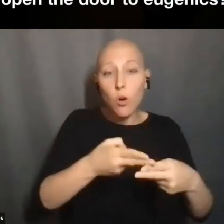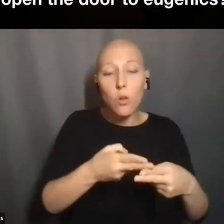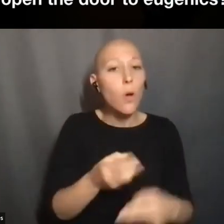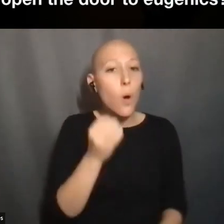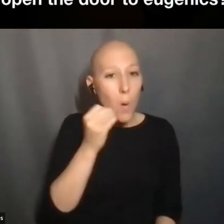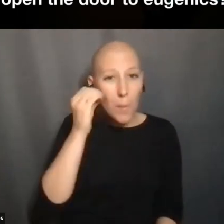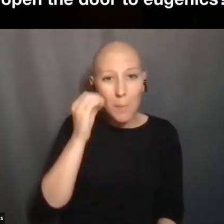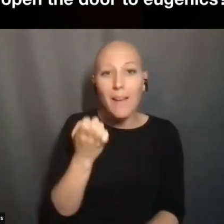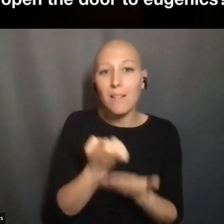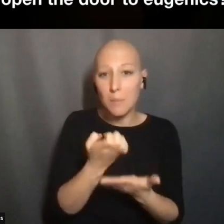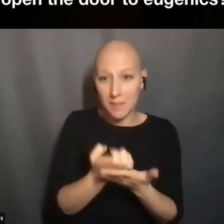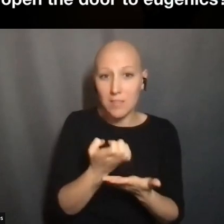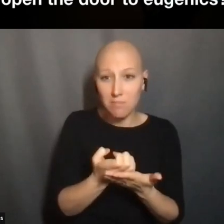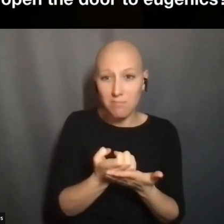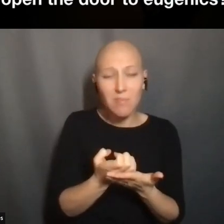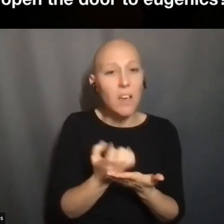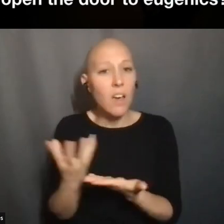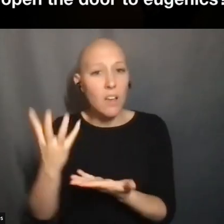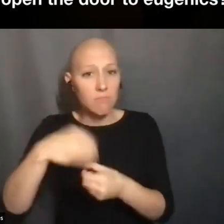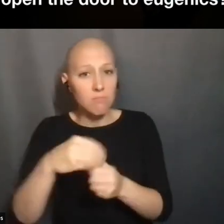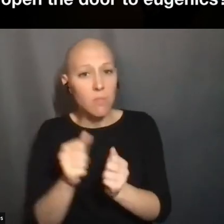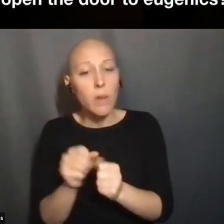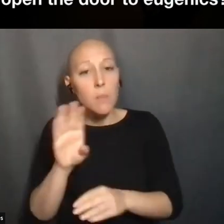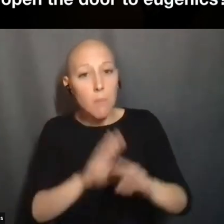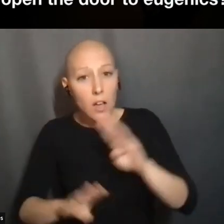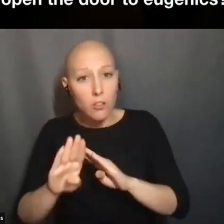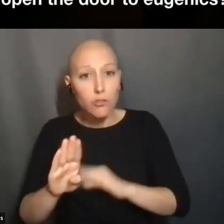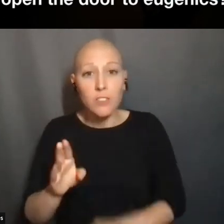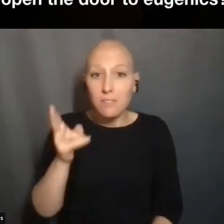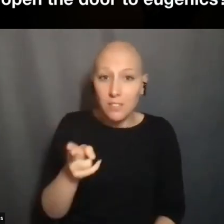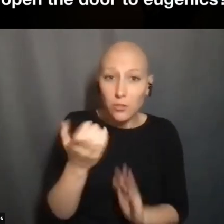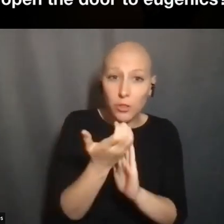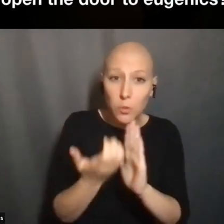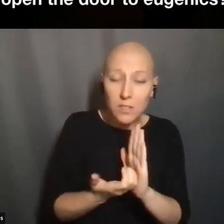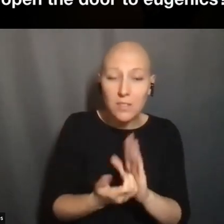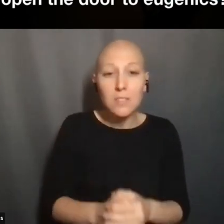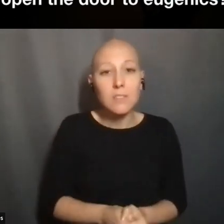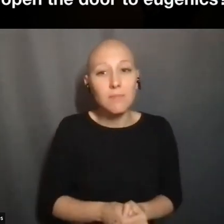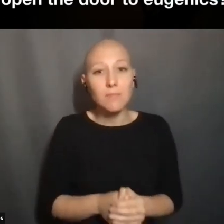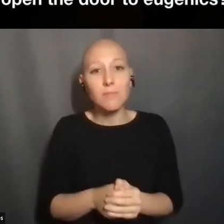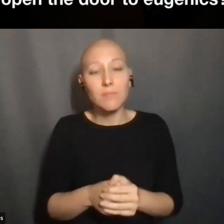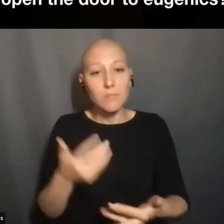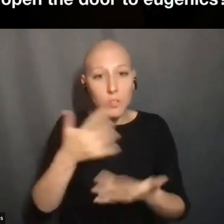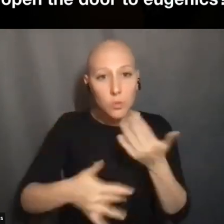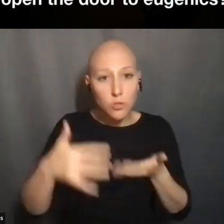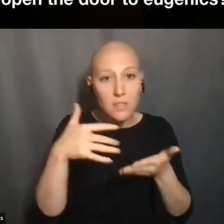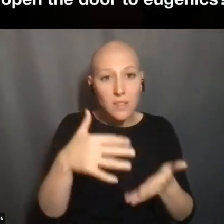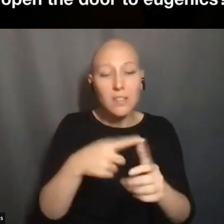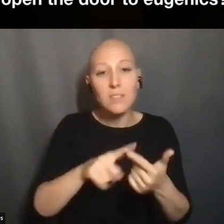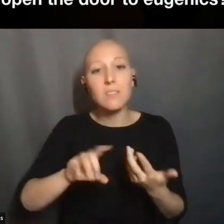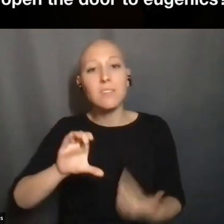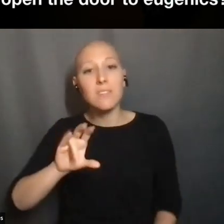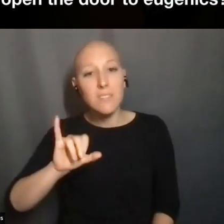BIOLOGY COURSES AND HISTORY COURSES, SOCIAL STUDIES AND CIVICS COURSES, SO